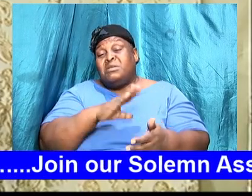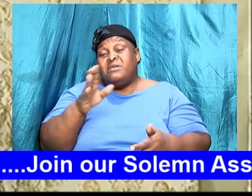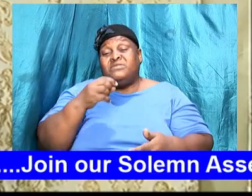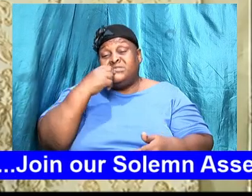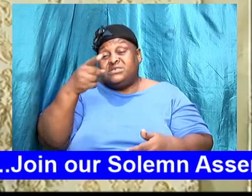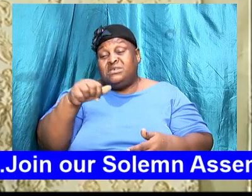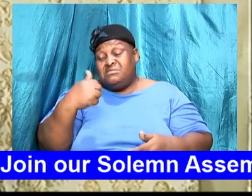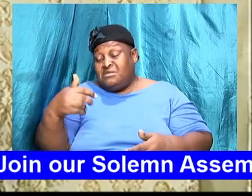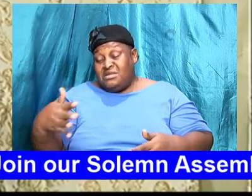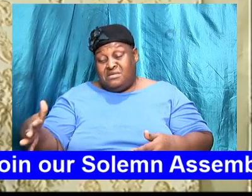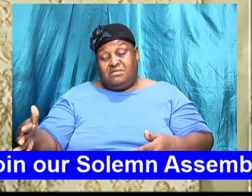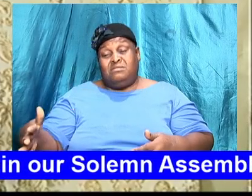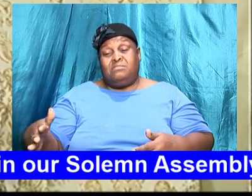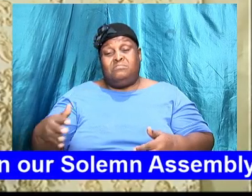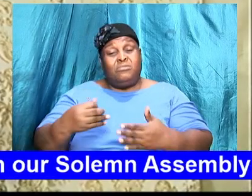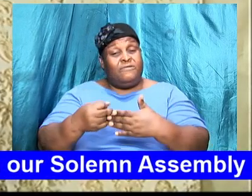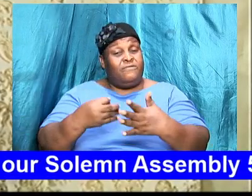Sarah.